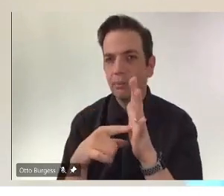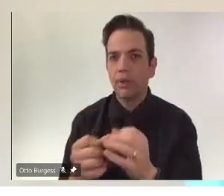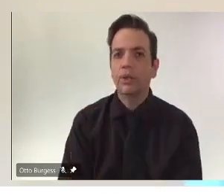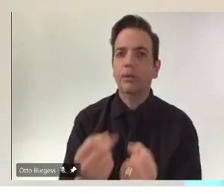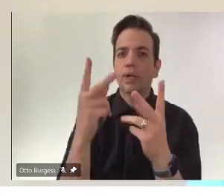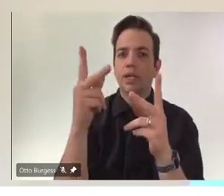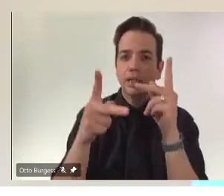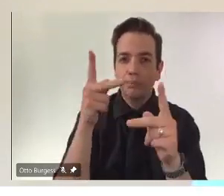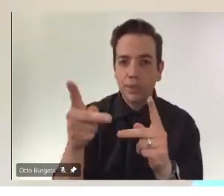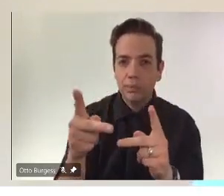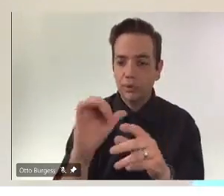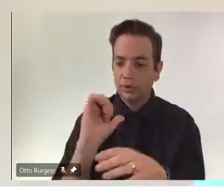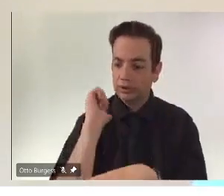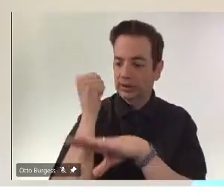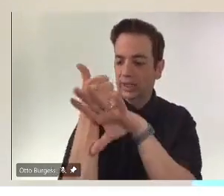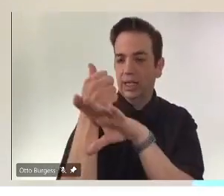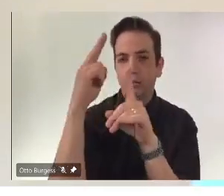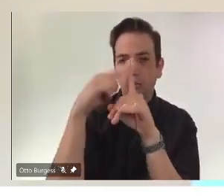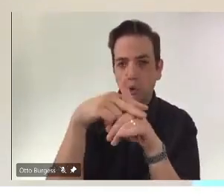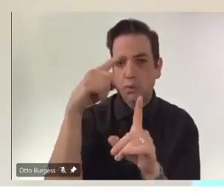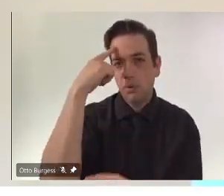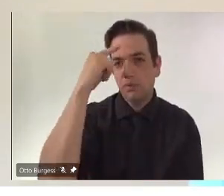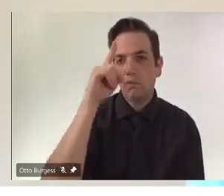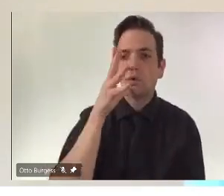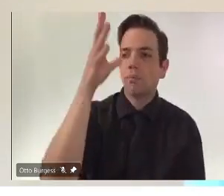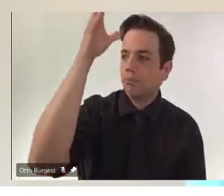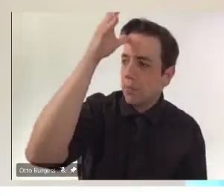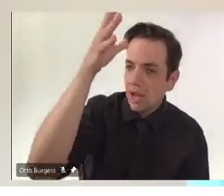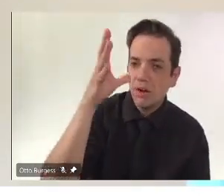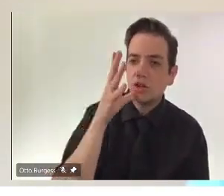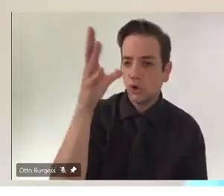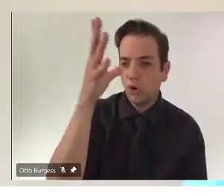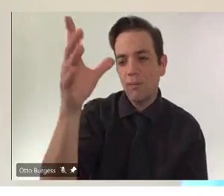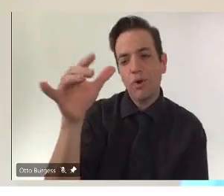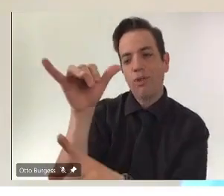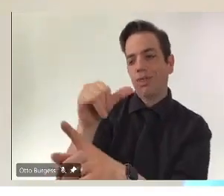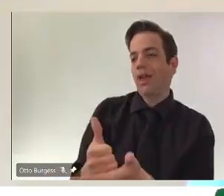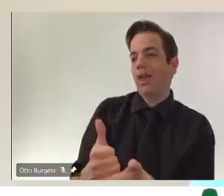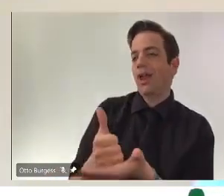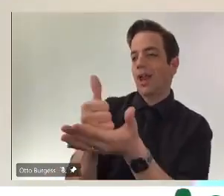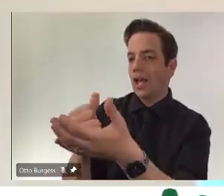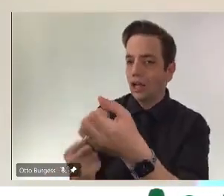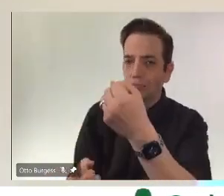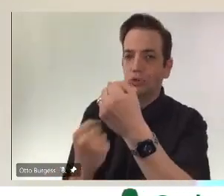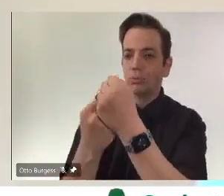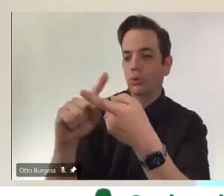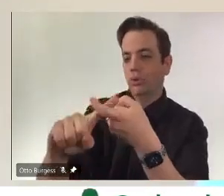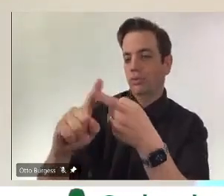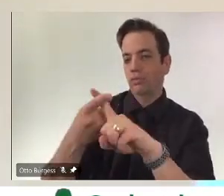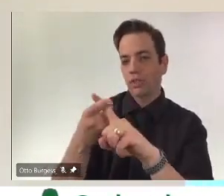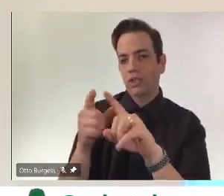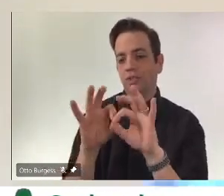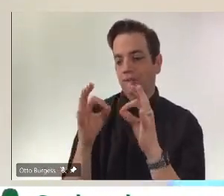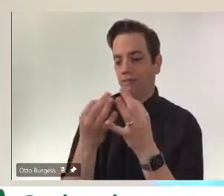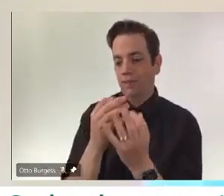parents or grandparents. So I think all of that helps to support friends and family members getting vaccinated. Thank you.